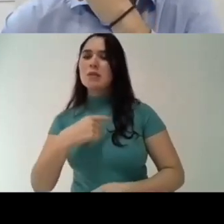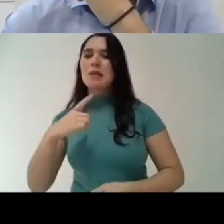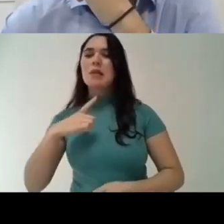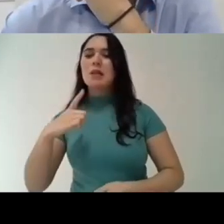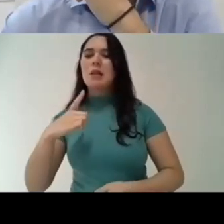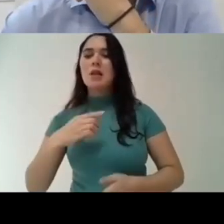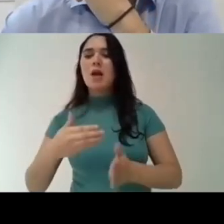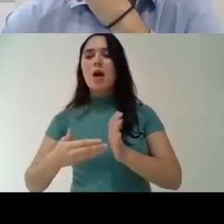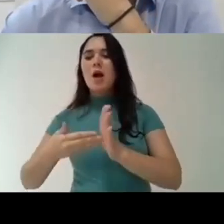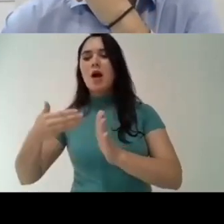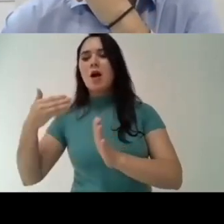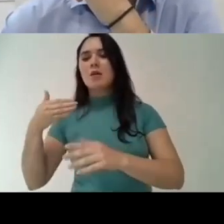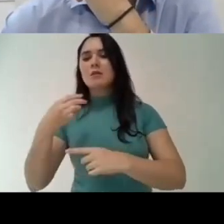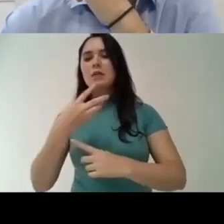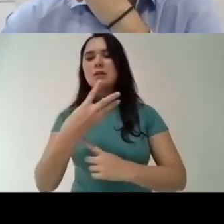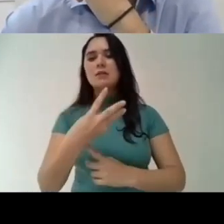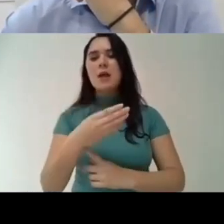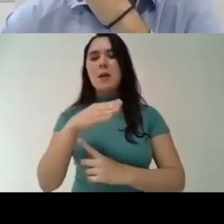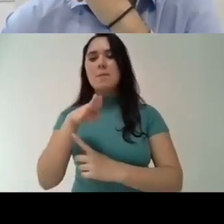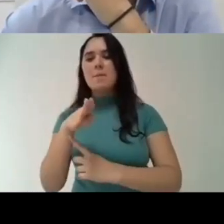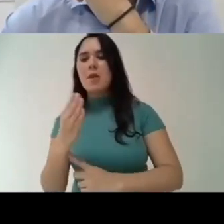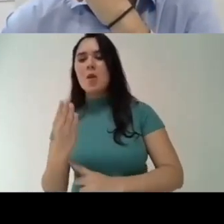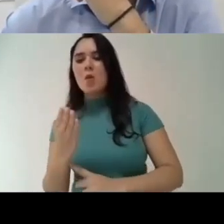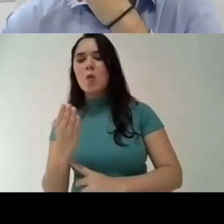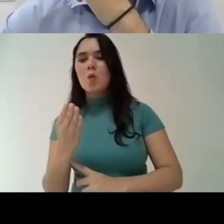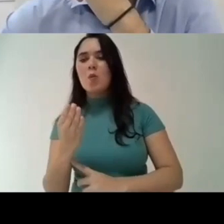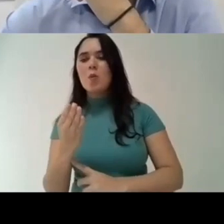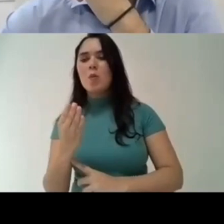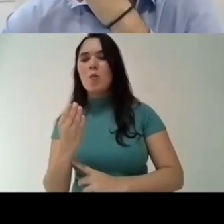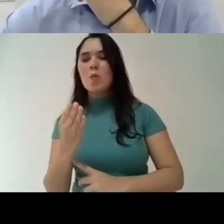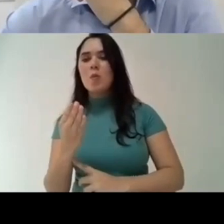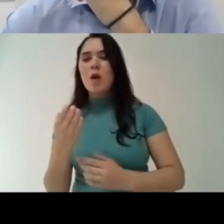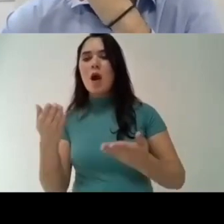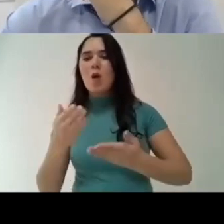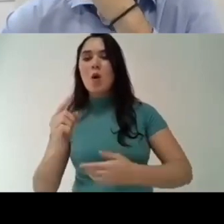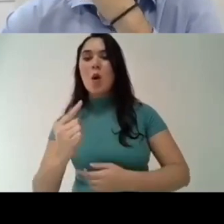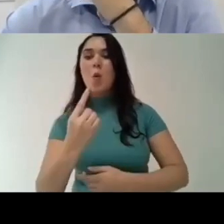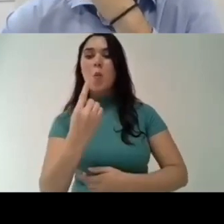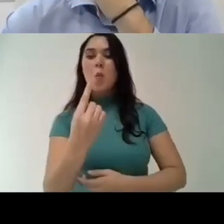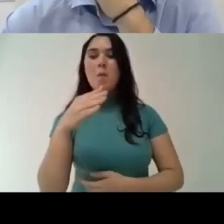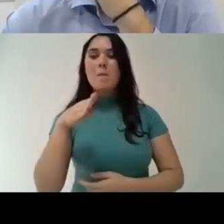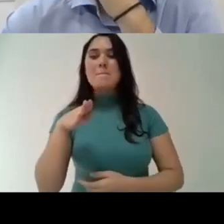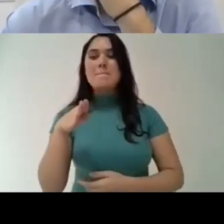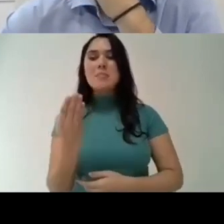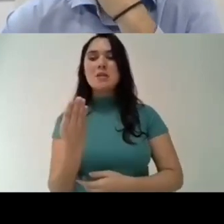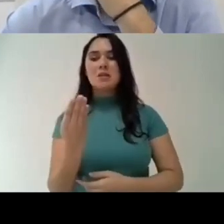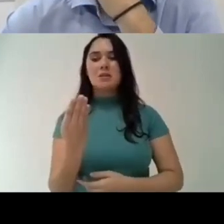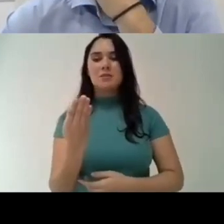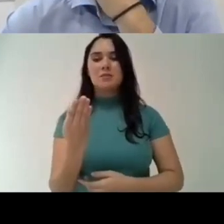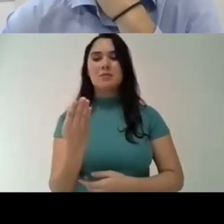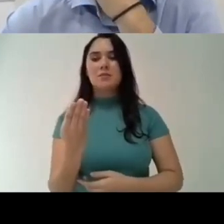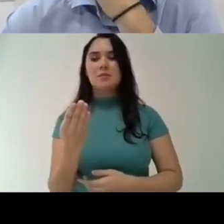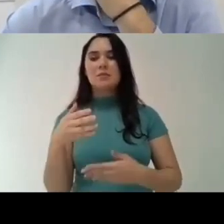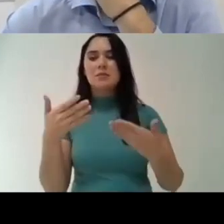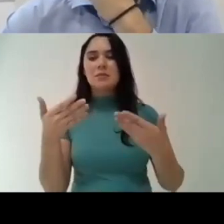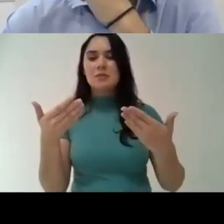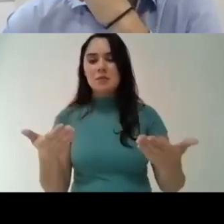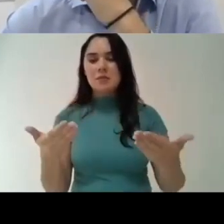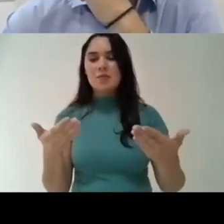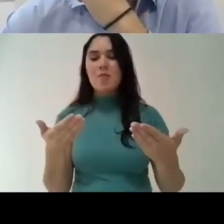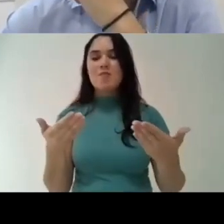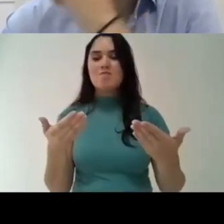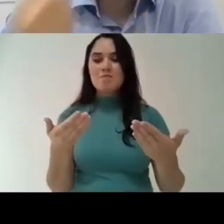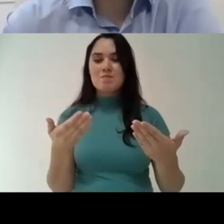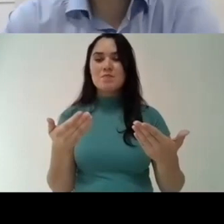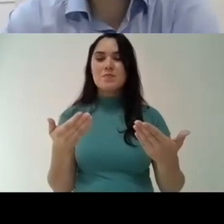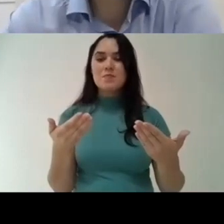very high level of cutting its budget that went from three billion to one